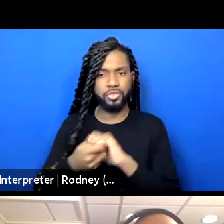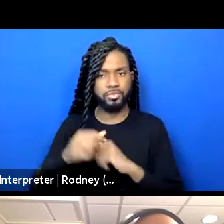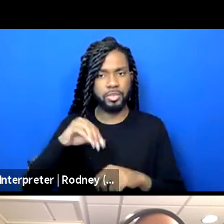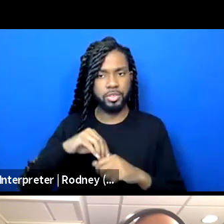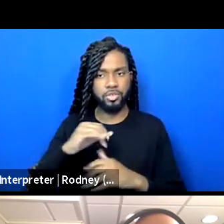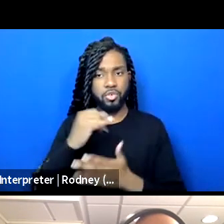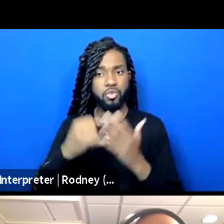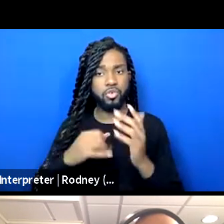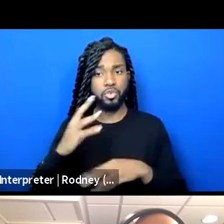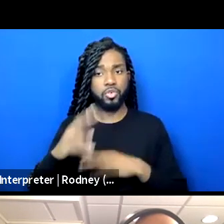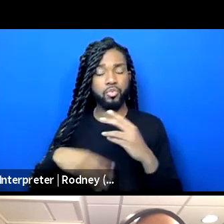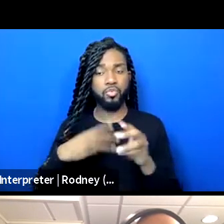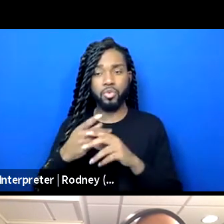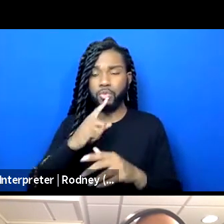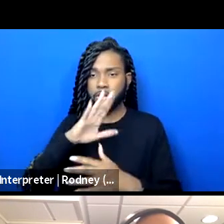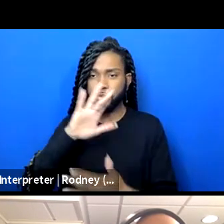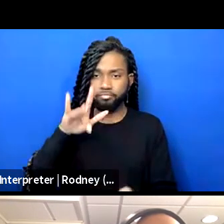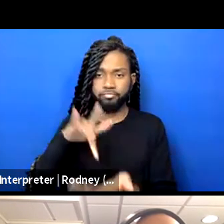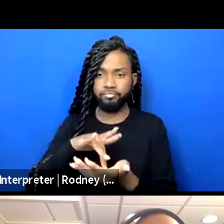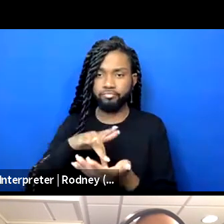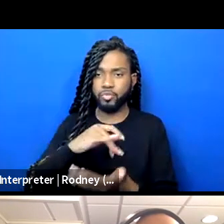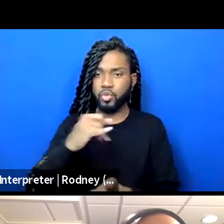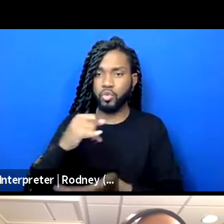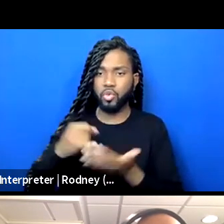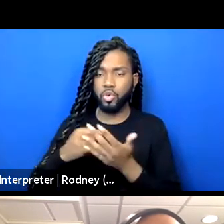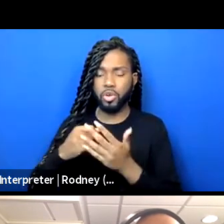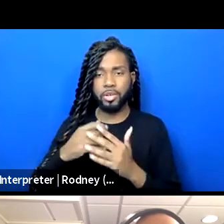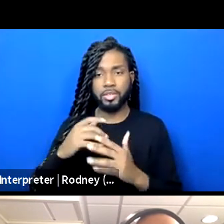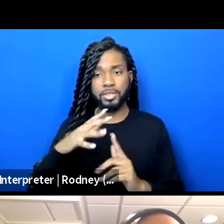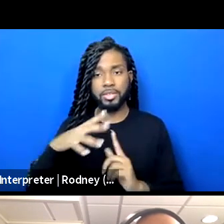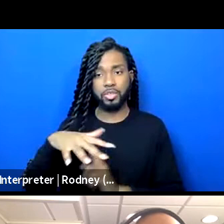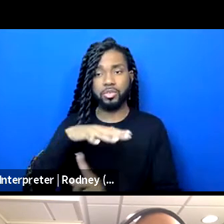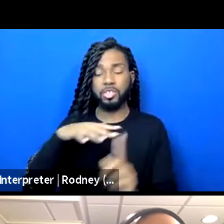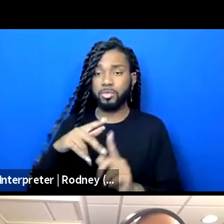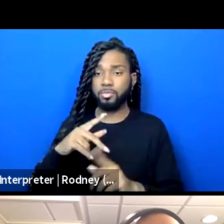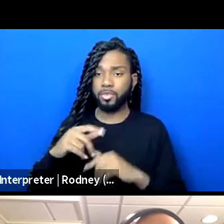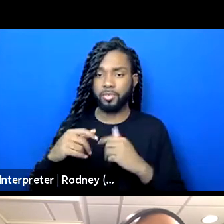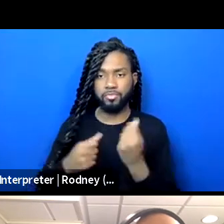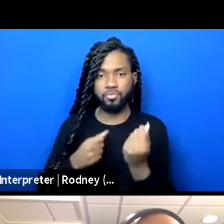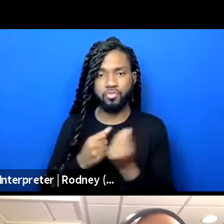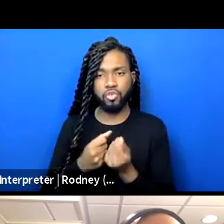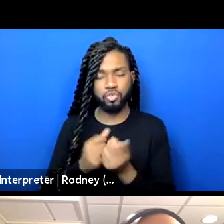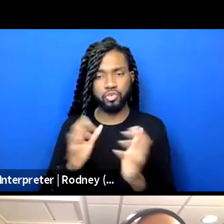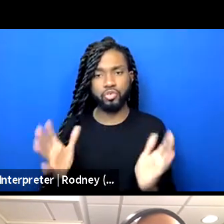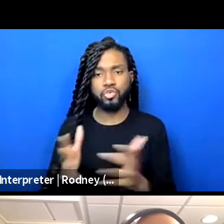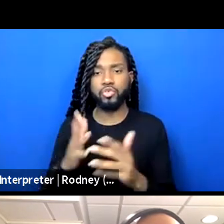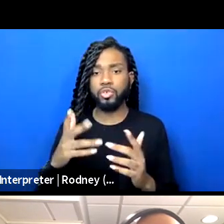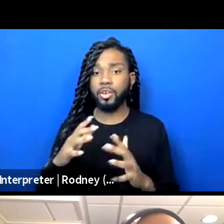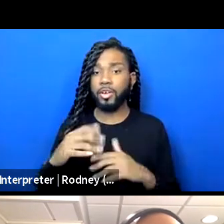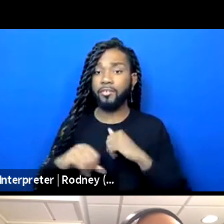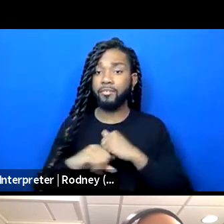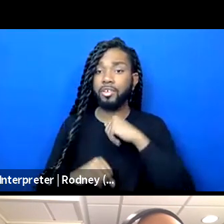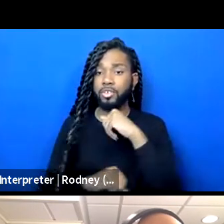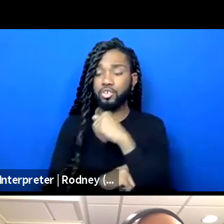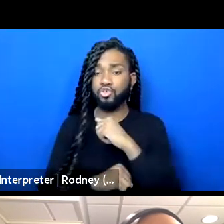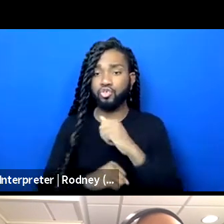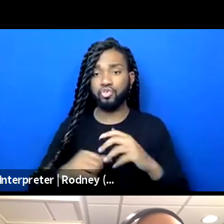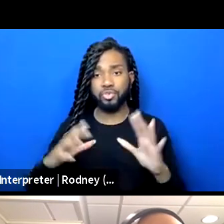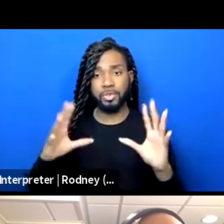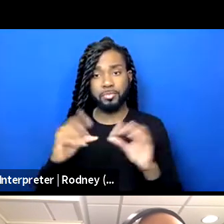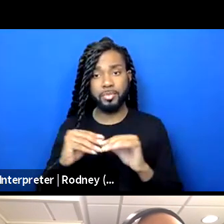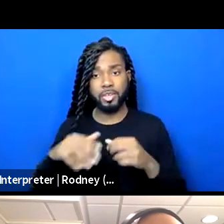recentering the arts ecosystem to foster a foundational meeting ground that, a meeting ground that